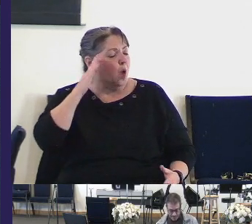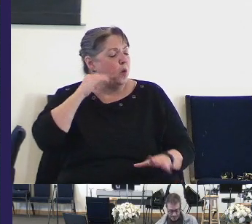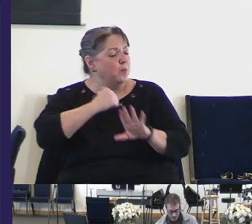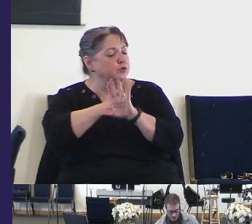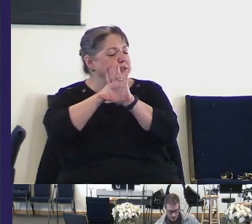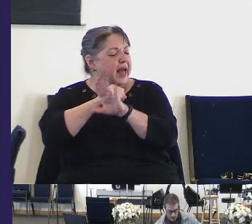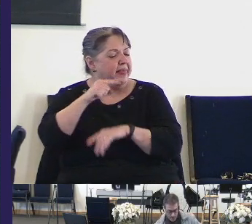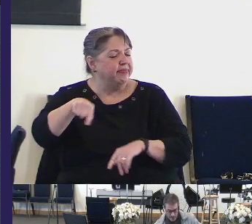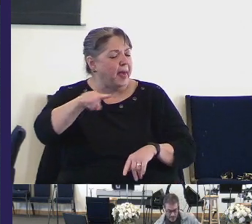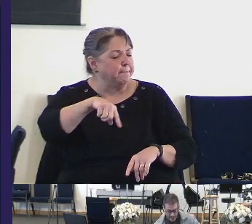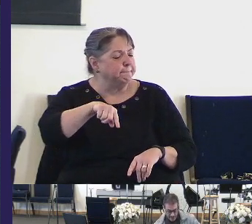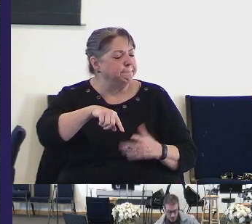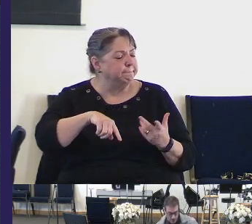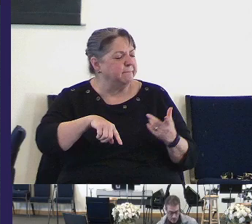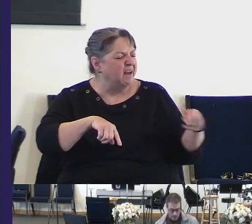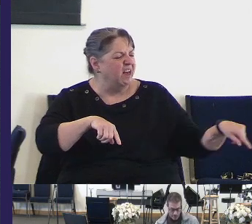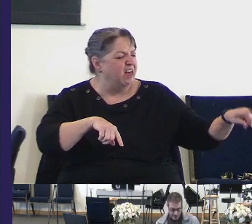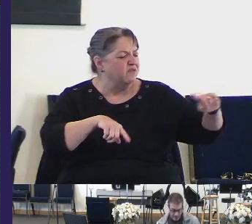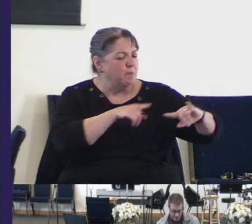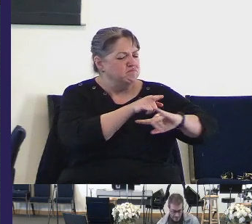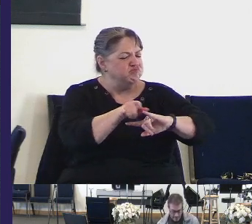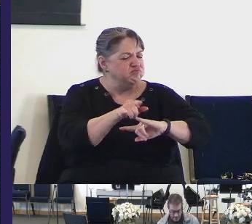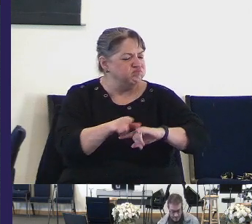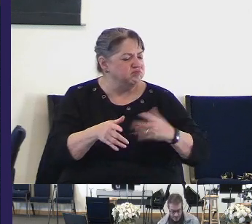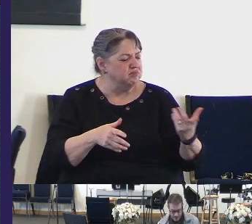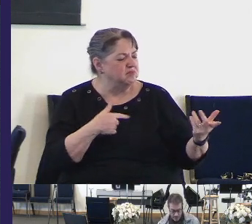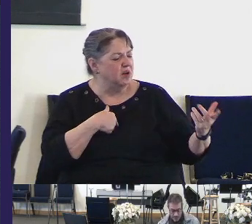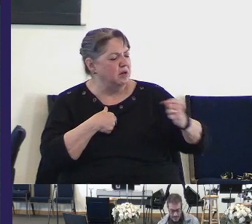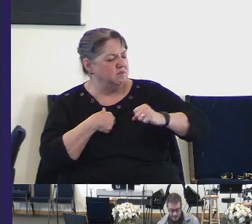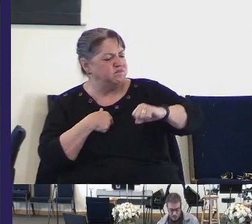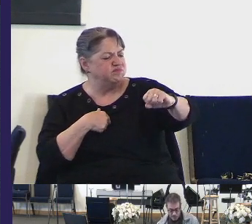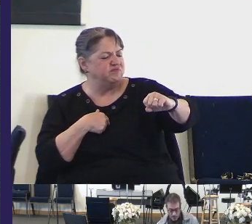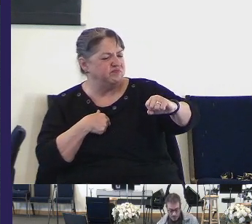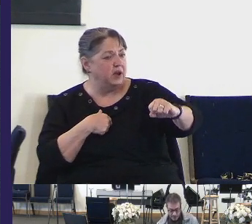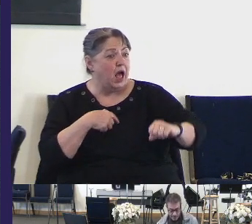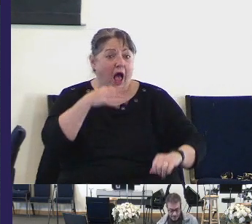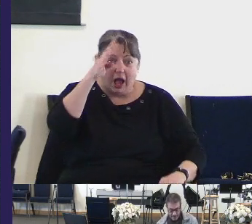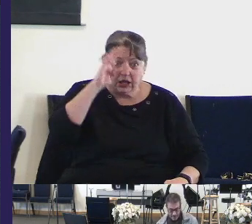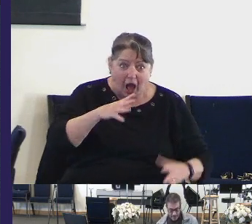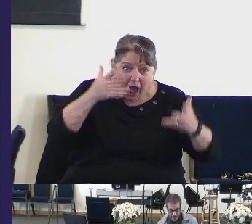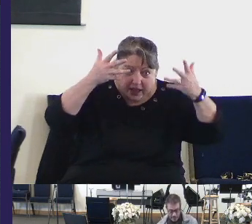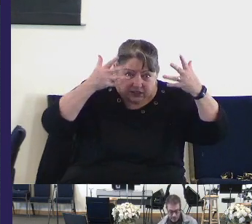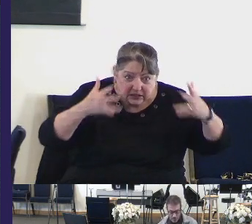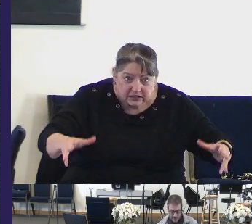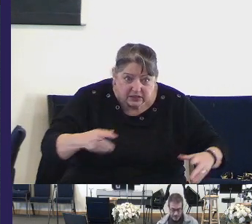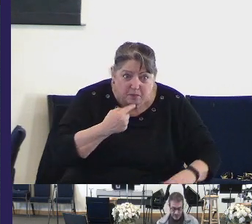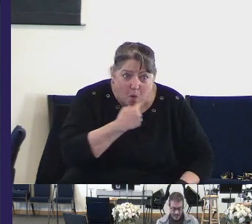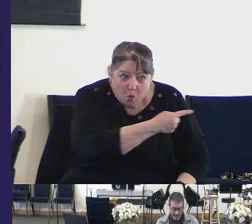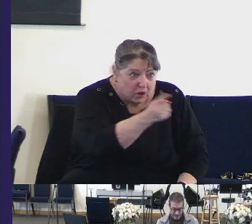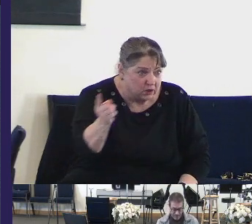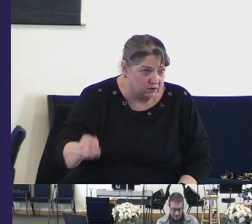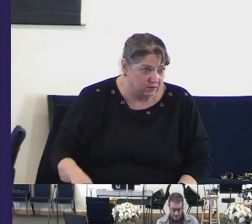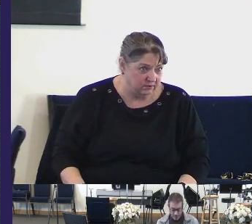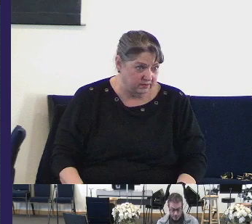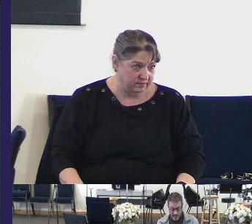from those who malign or hurt them so God has spoken God has spoken on behalf of the people perhaps